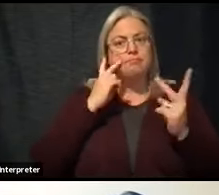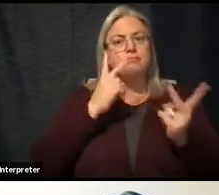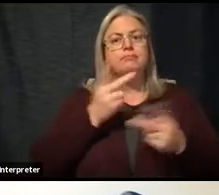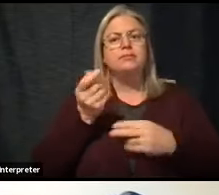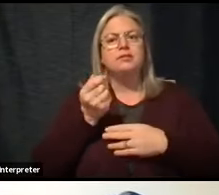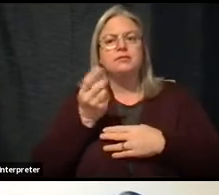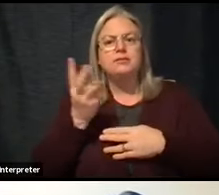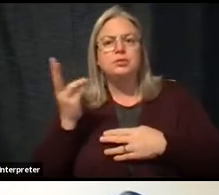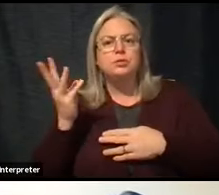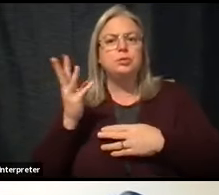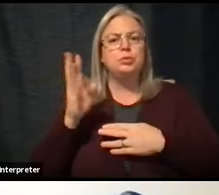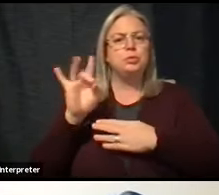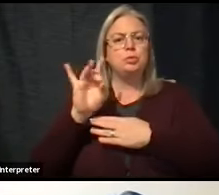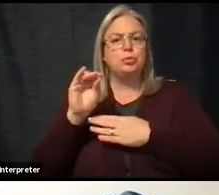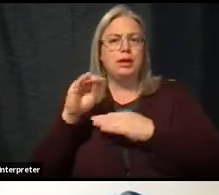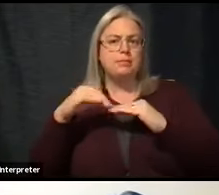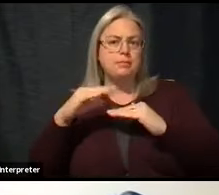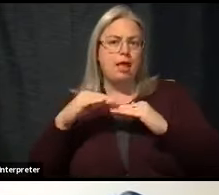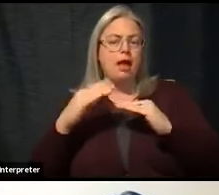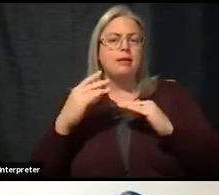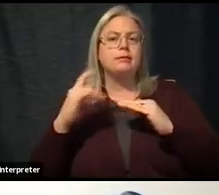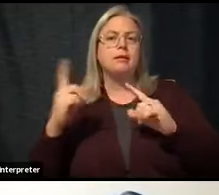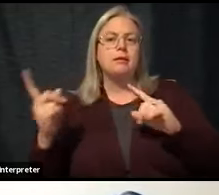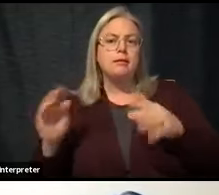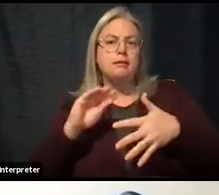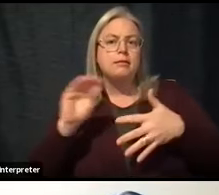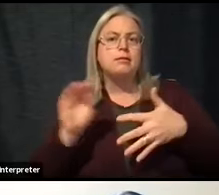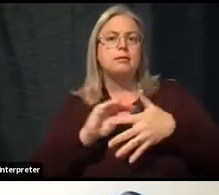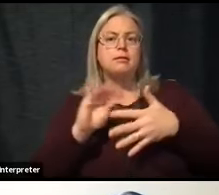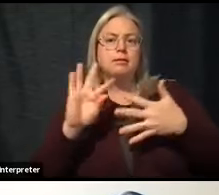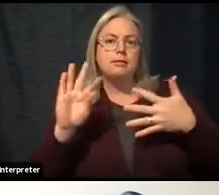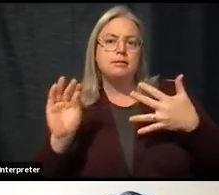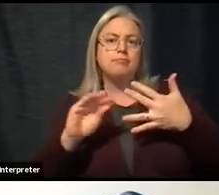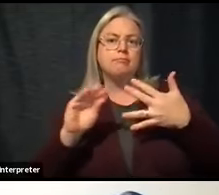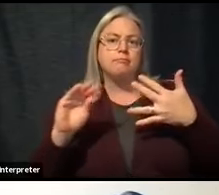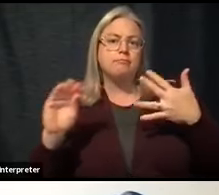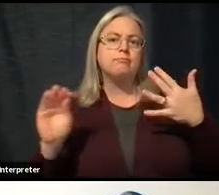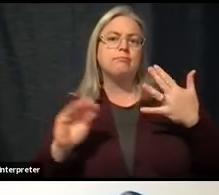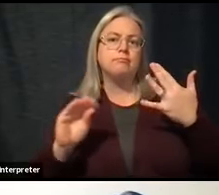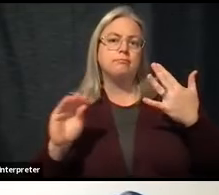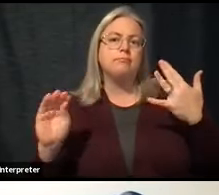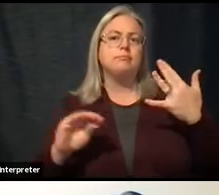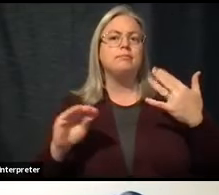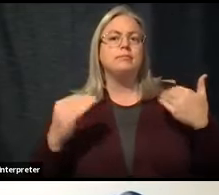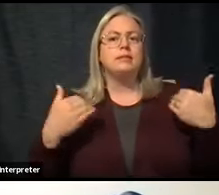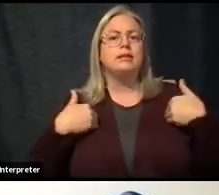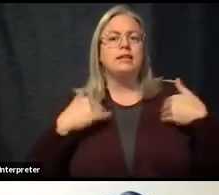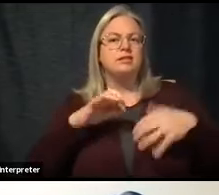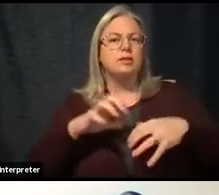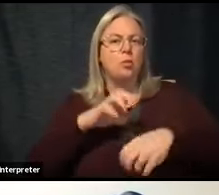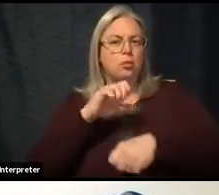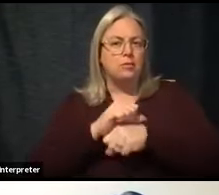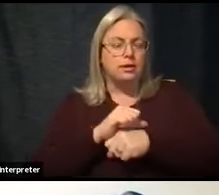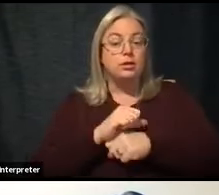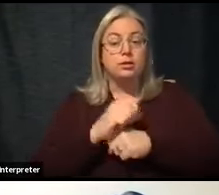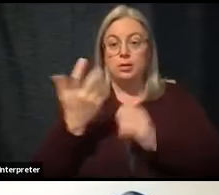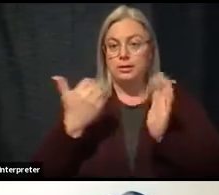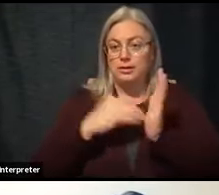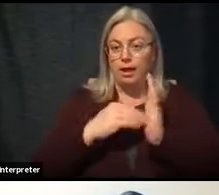-plus trickle in. That means to have an appointment and we are working them in. So, to be clear,